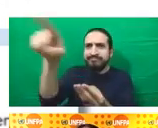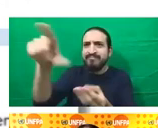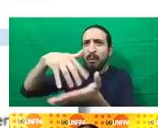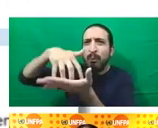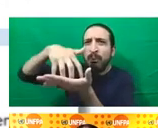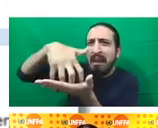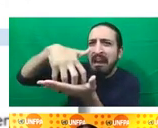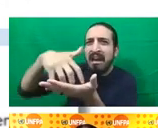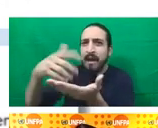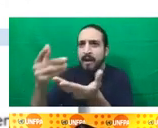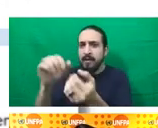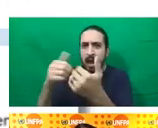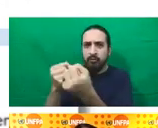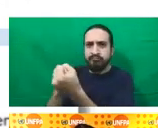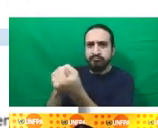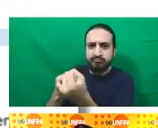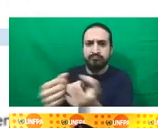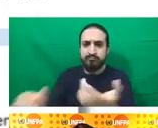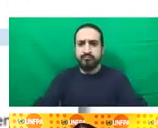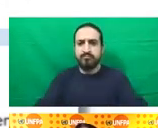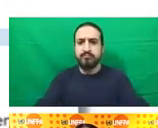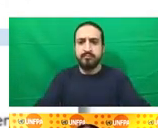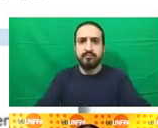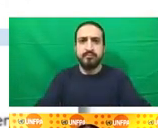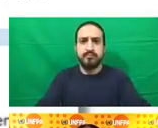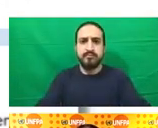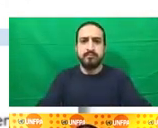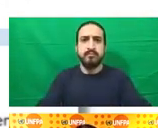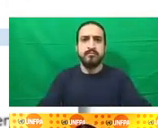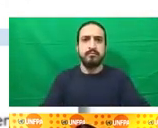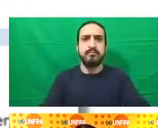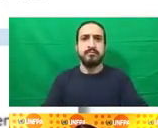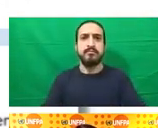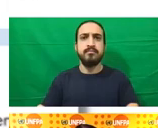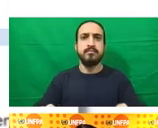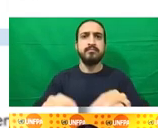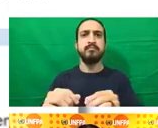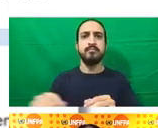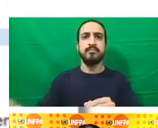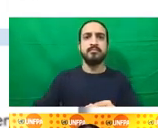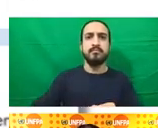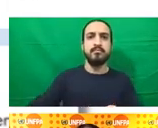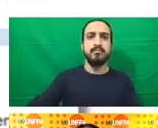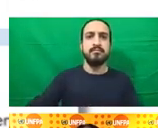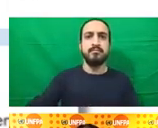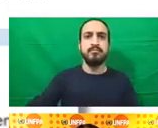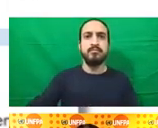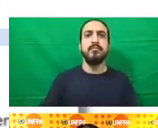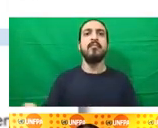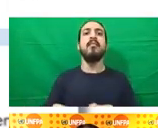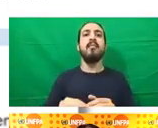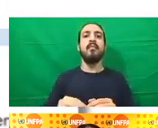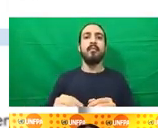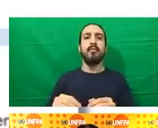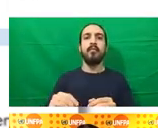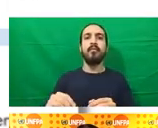evidence at national level, there is a gap also in understanding what are the adaptation, response, and action